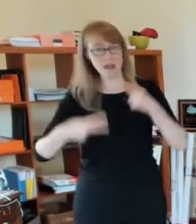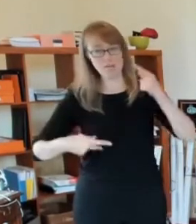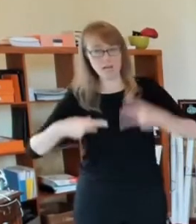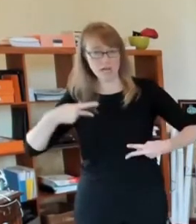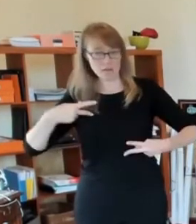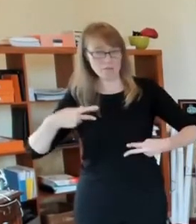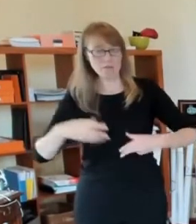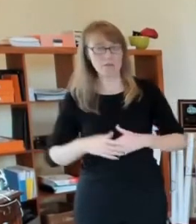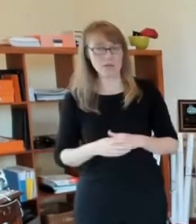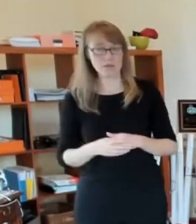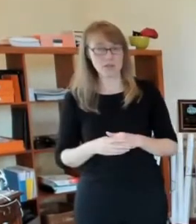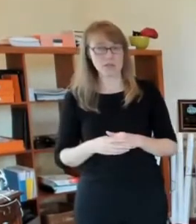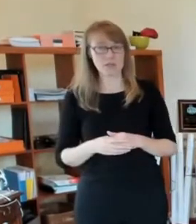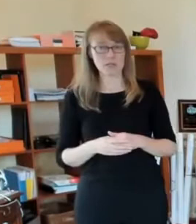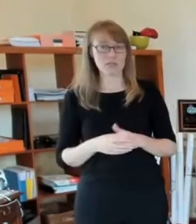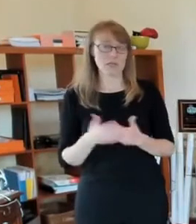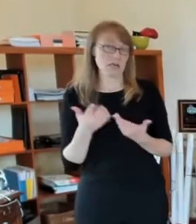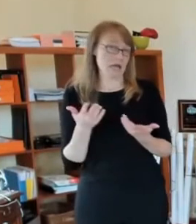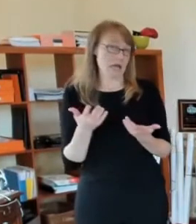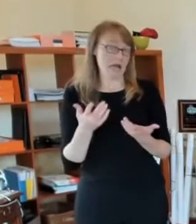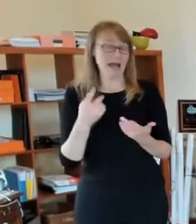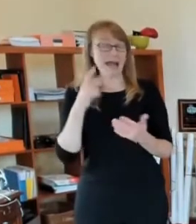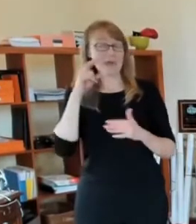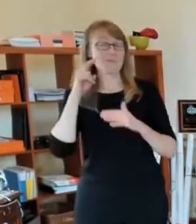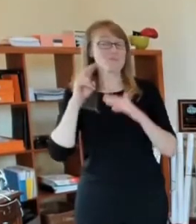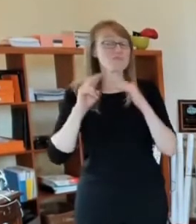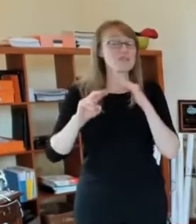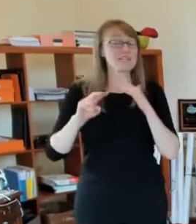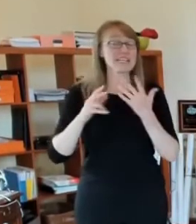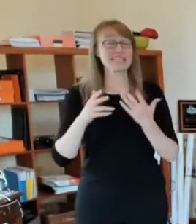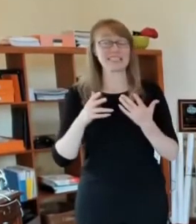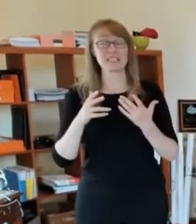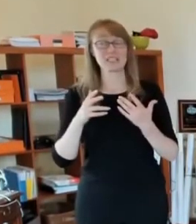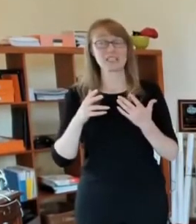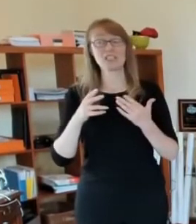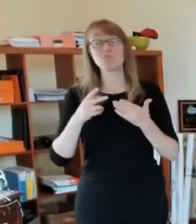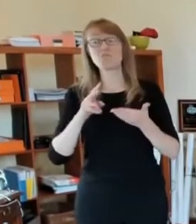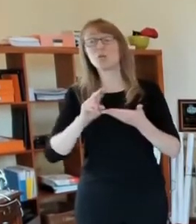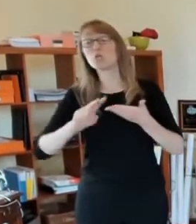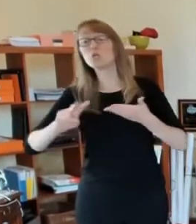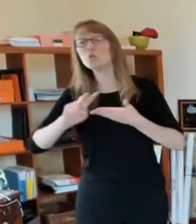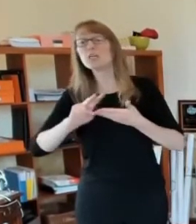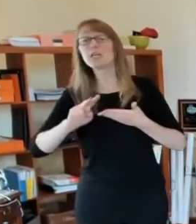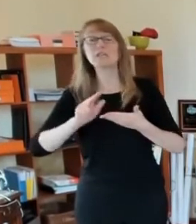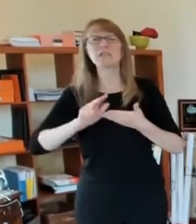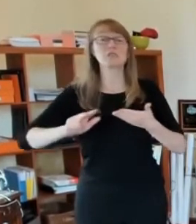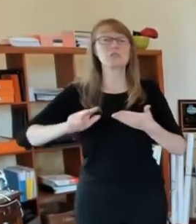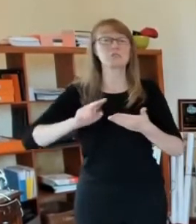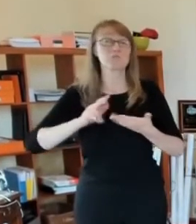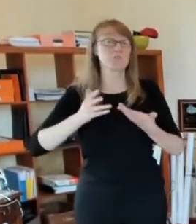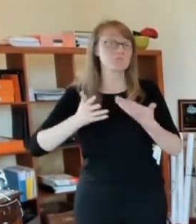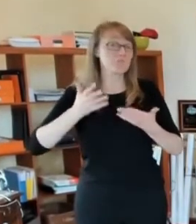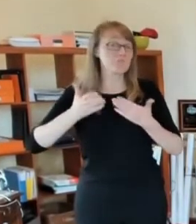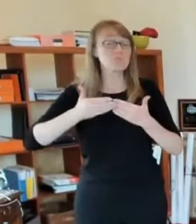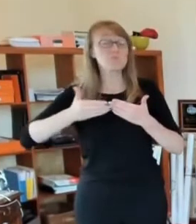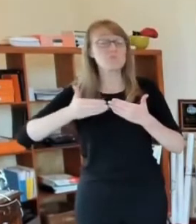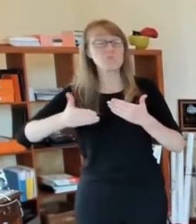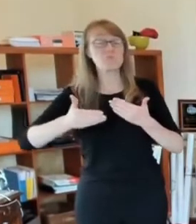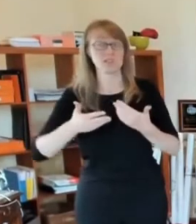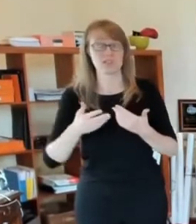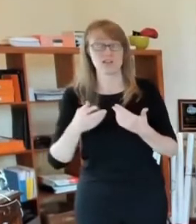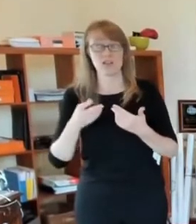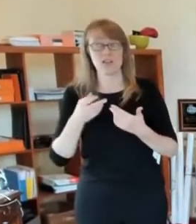week or two. I'm not making a commitment for them, but I just know they're all trying to figure this out. Um,